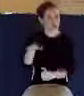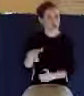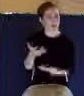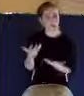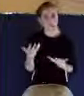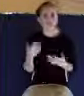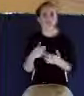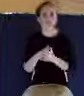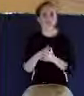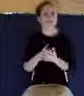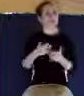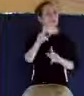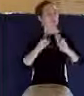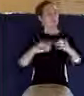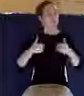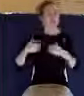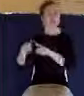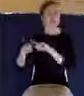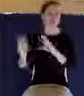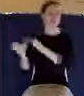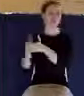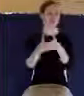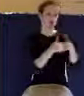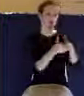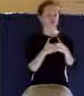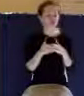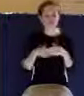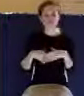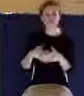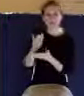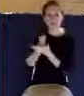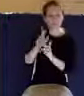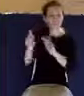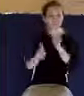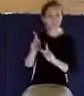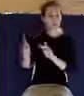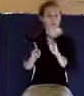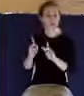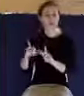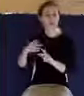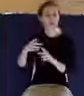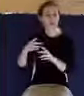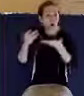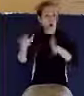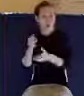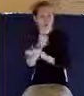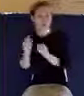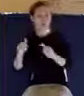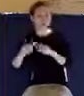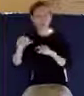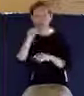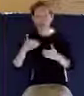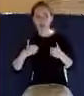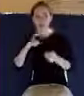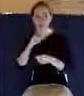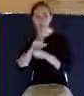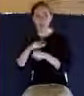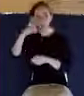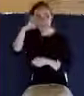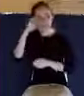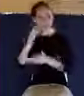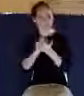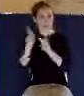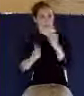classifications. It's possible to be saved and not have assurance. I think that there are people that wrestle with it that are genuinely